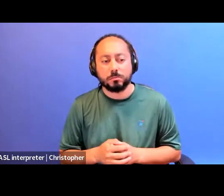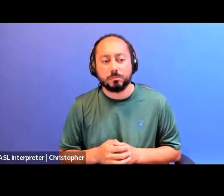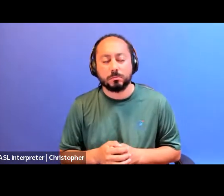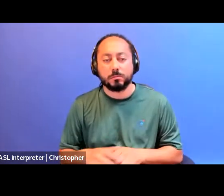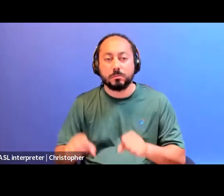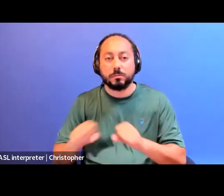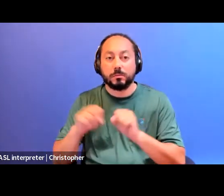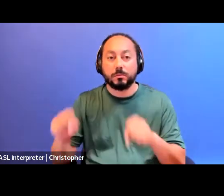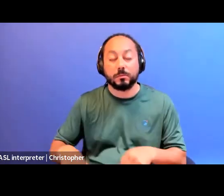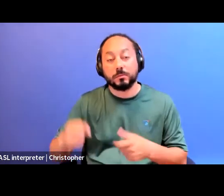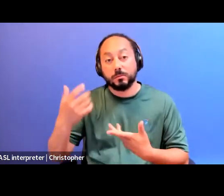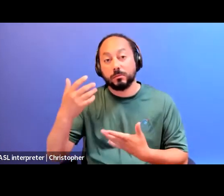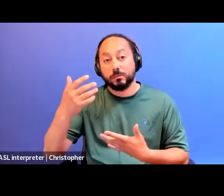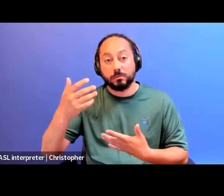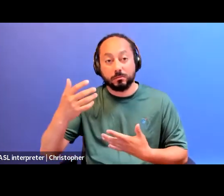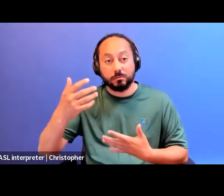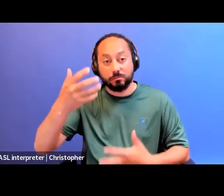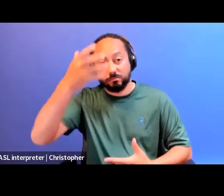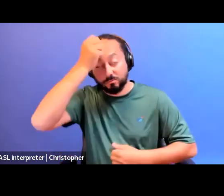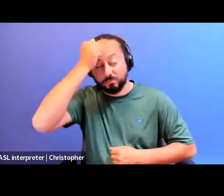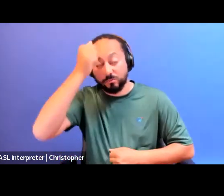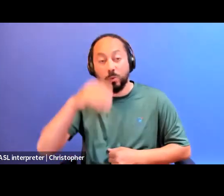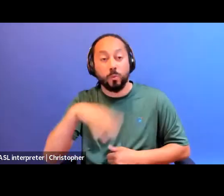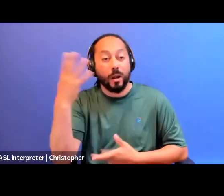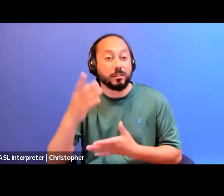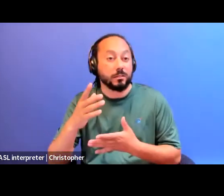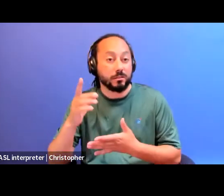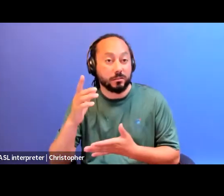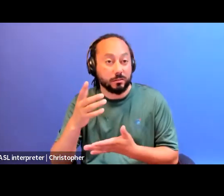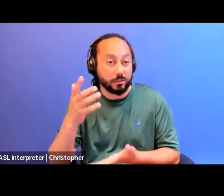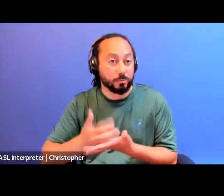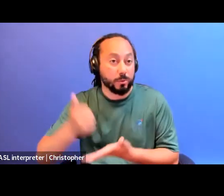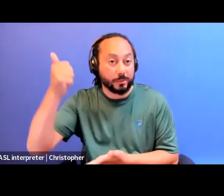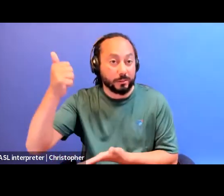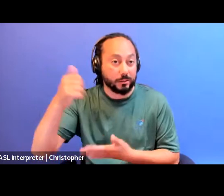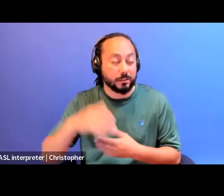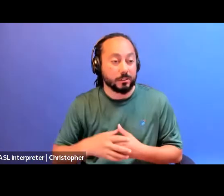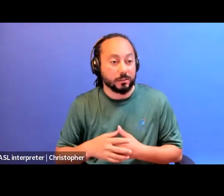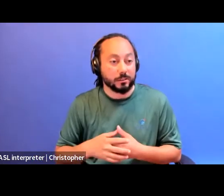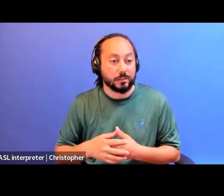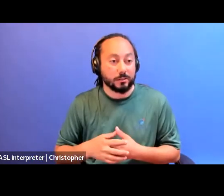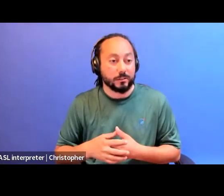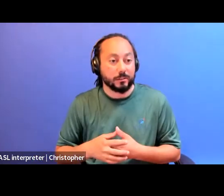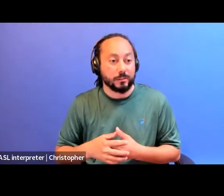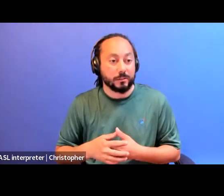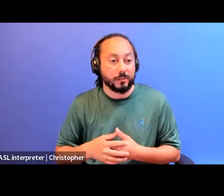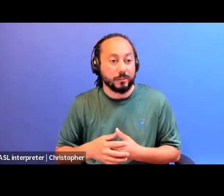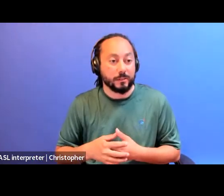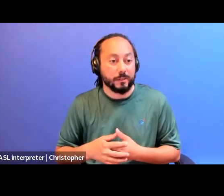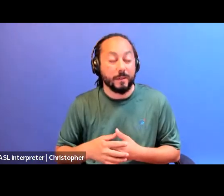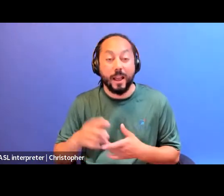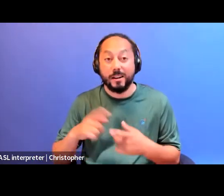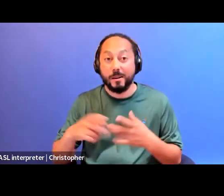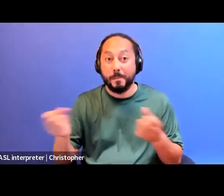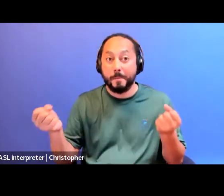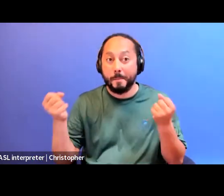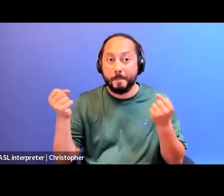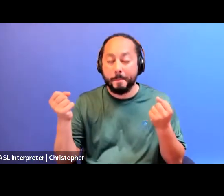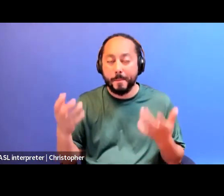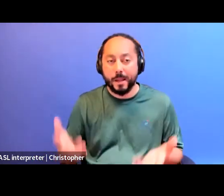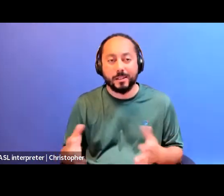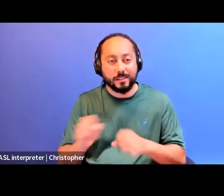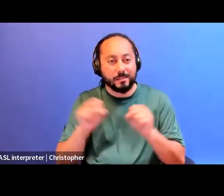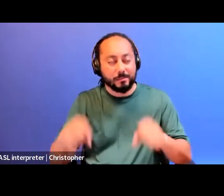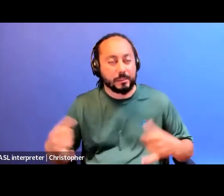colonial white supremacy. And realizing that there is very much systems that have existed and